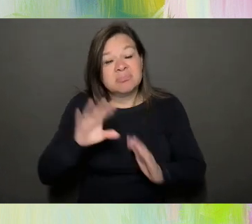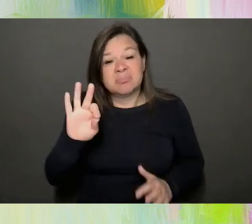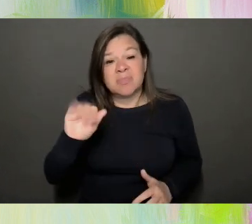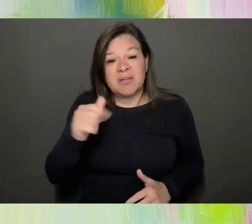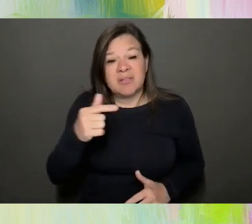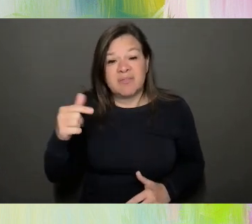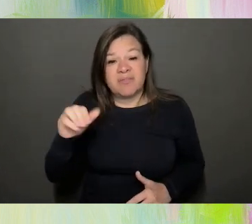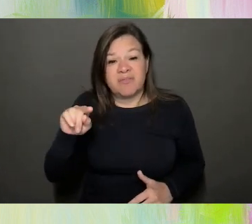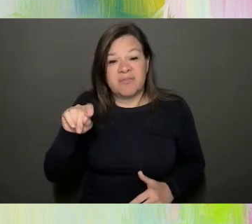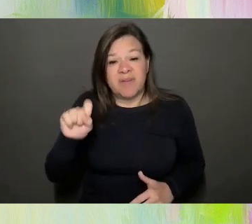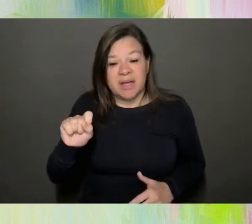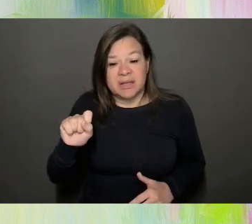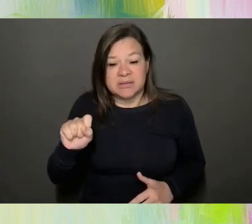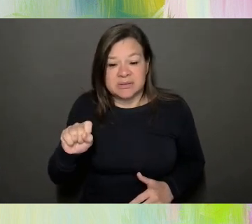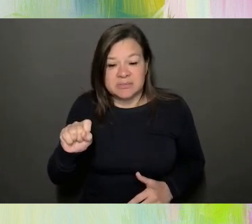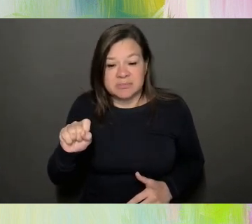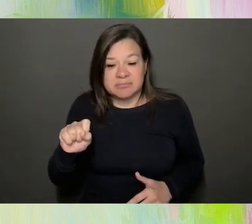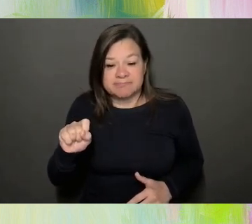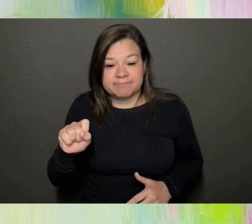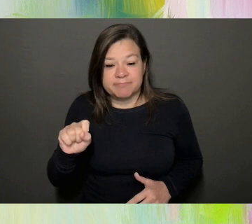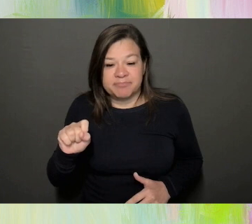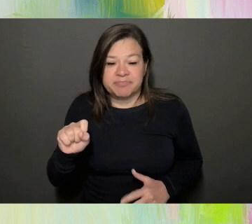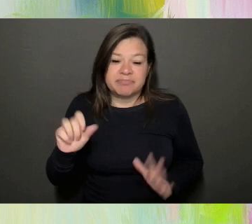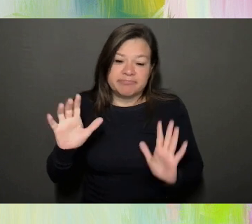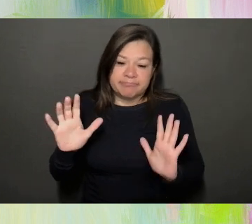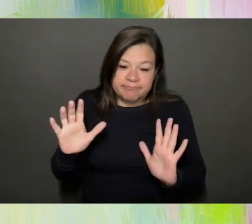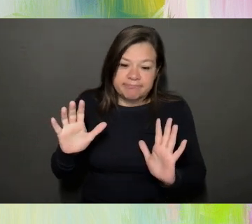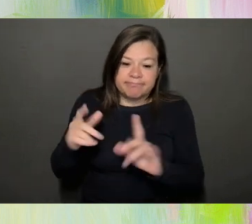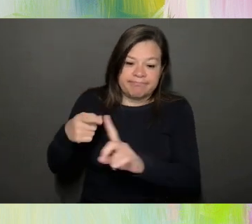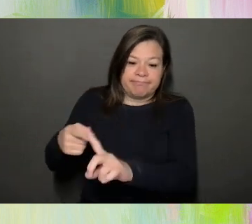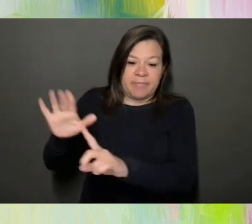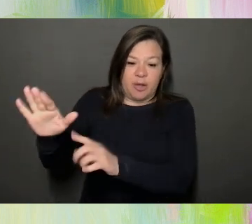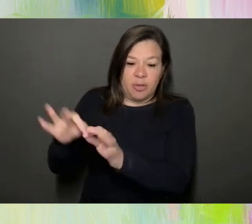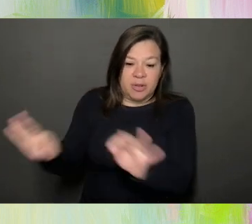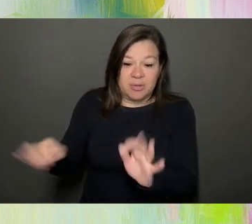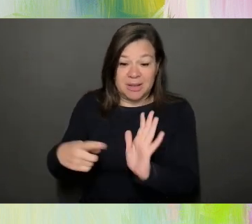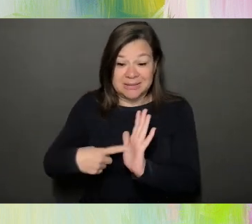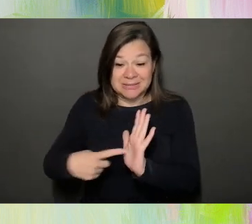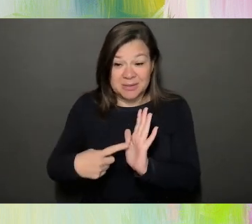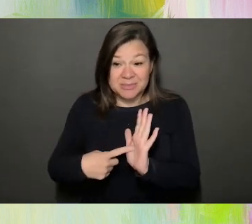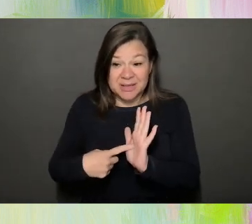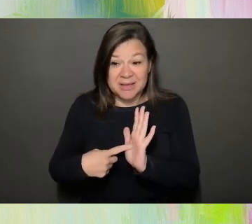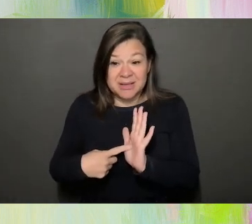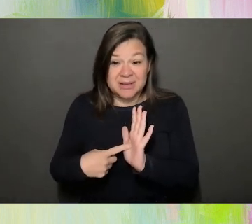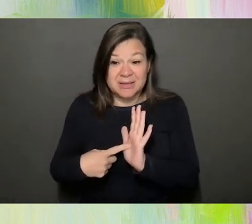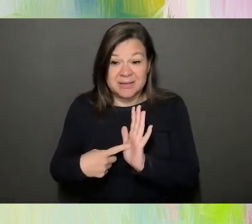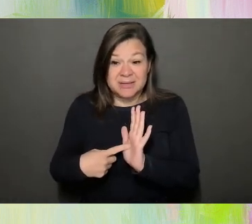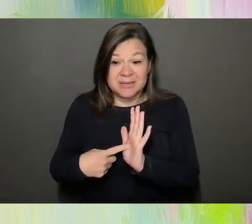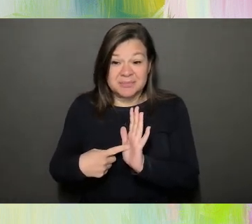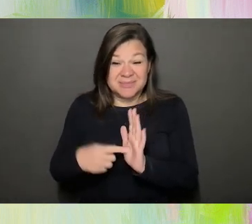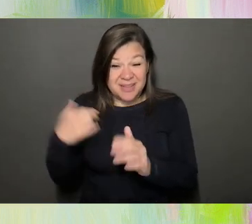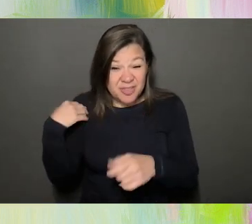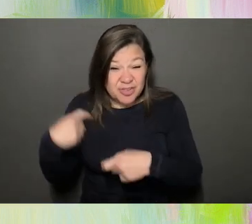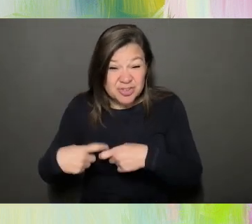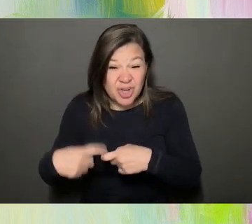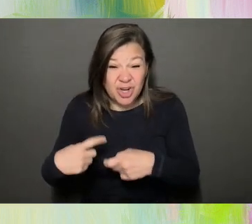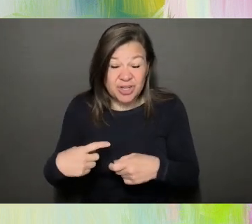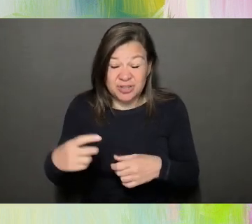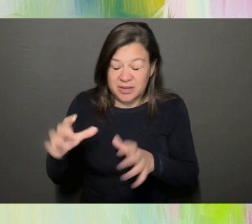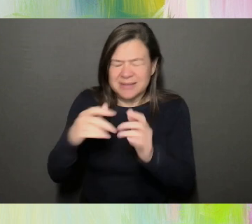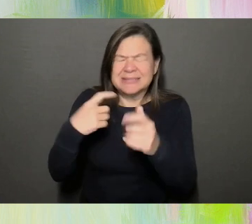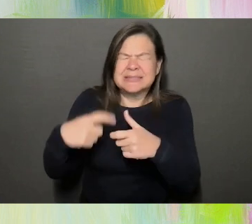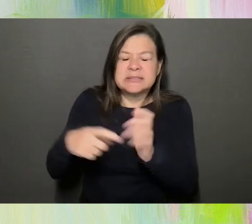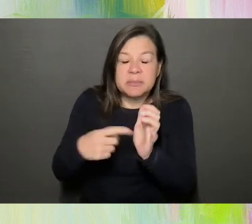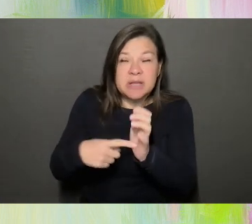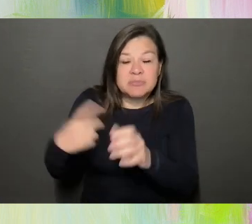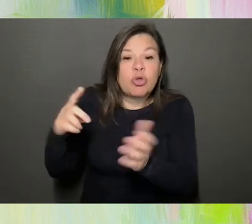despective language. Uh, and sometimes they say, sometimes even the doctors say that sometimes people say that when they see